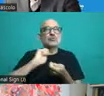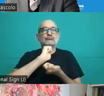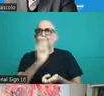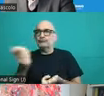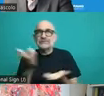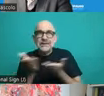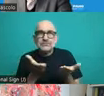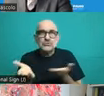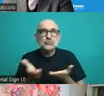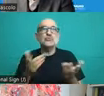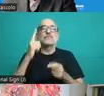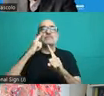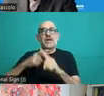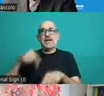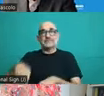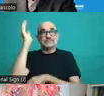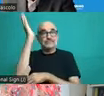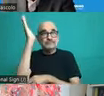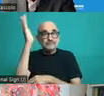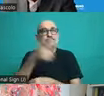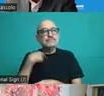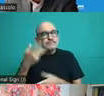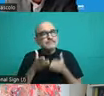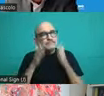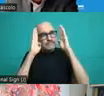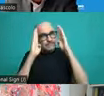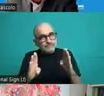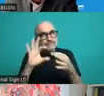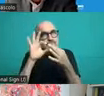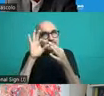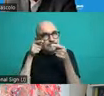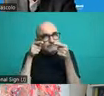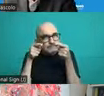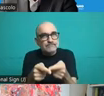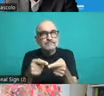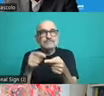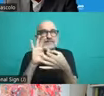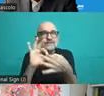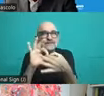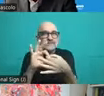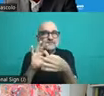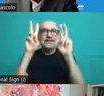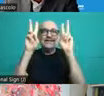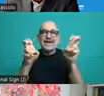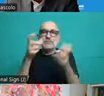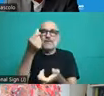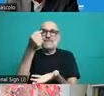financing issue, but also with other outcomes, intermediate outcomes, or